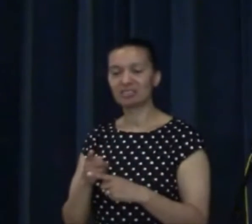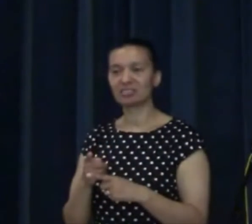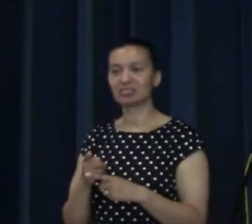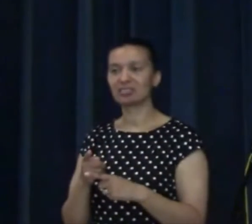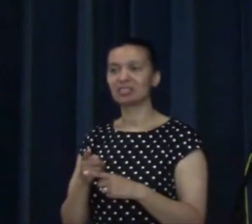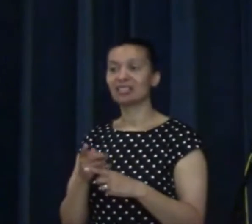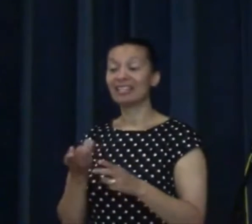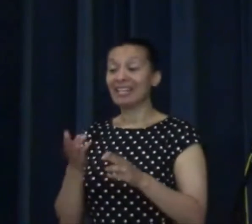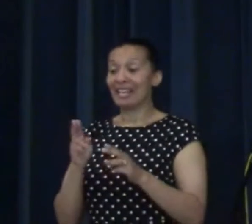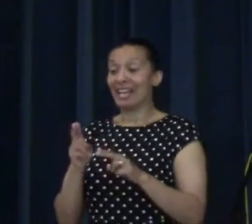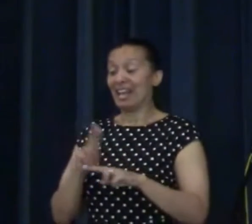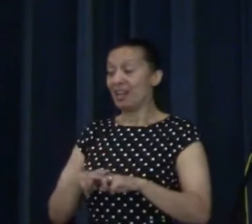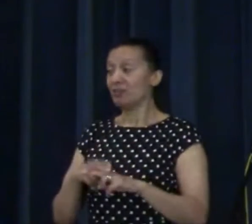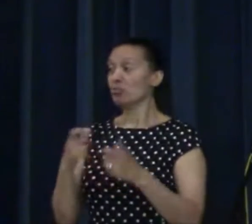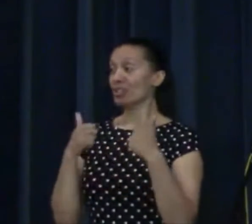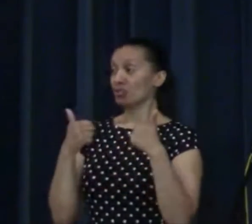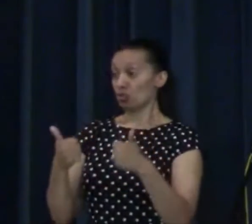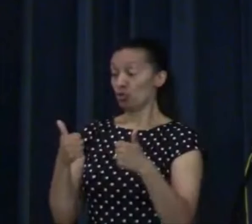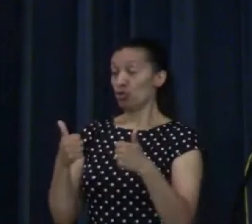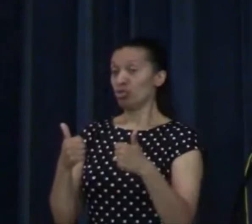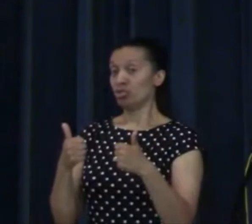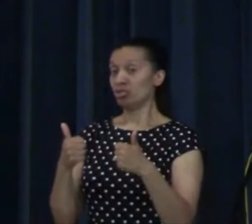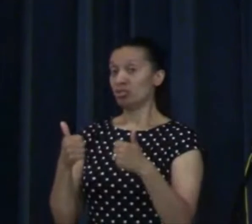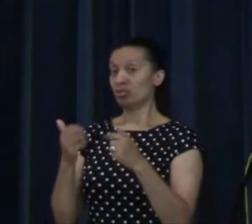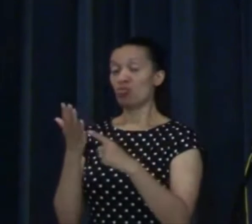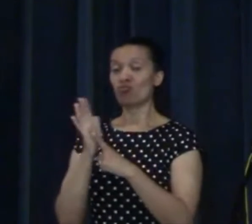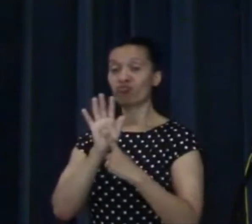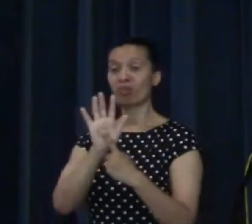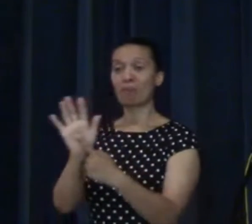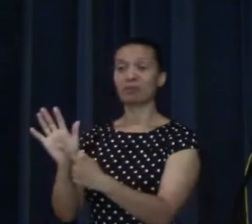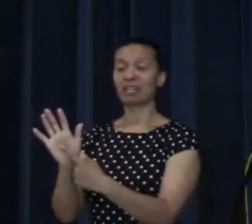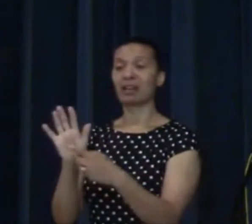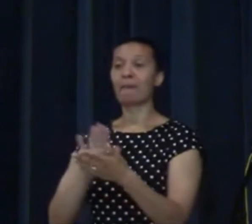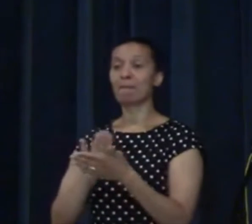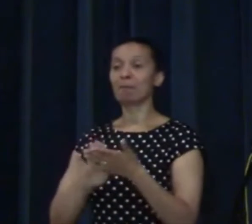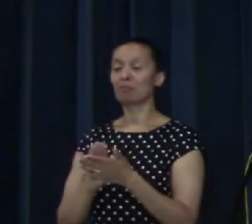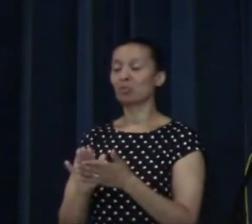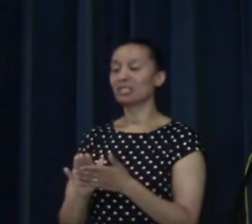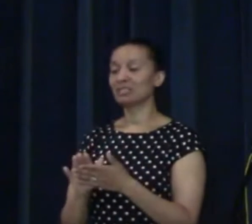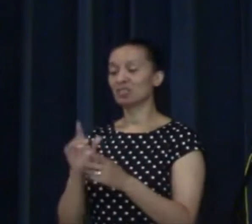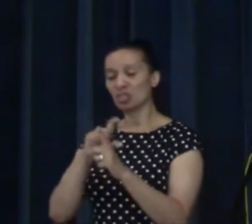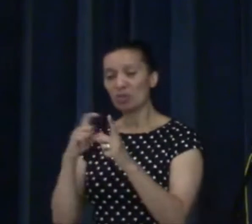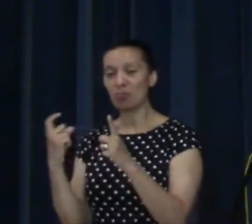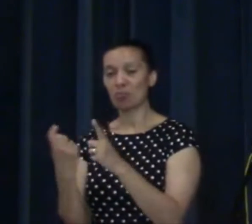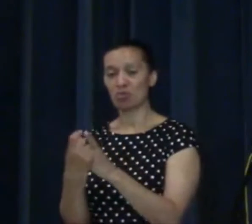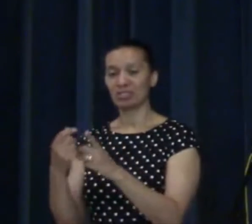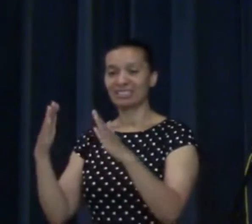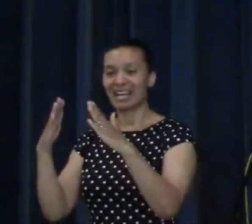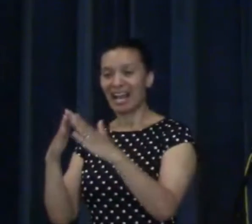street, in your house, in your job, in your community.